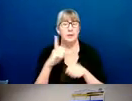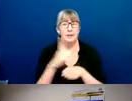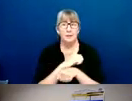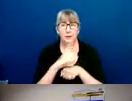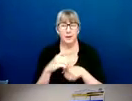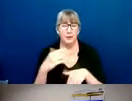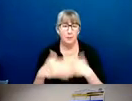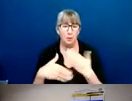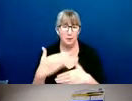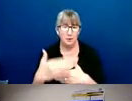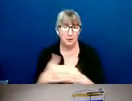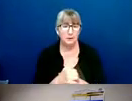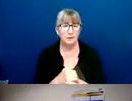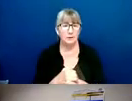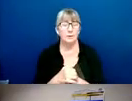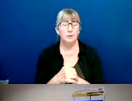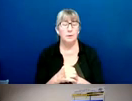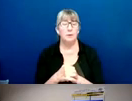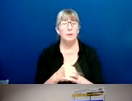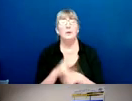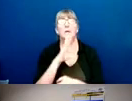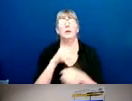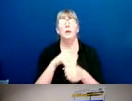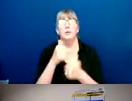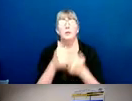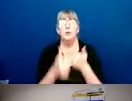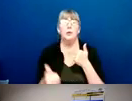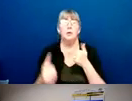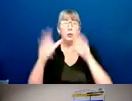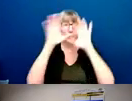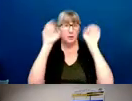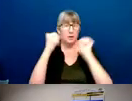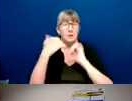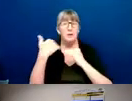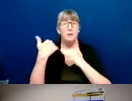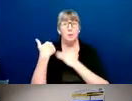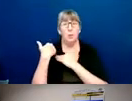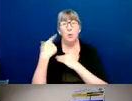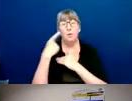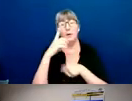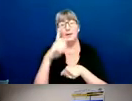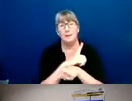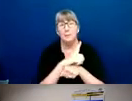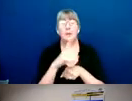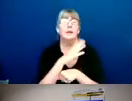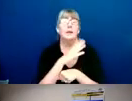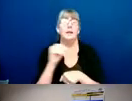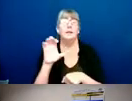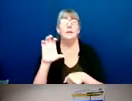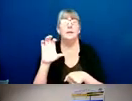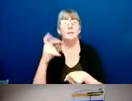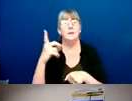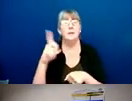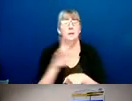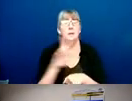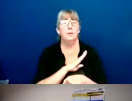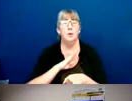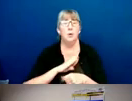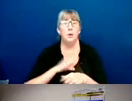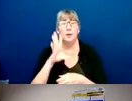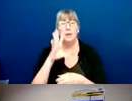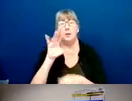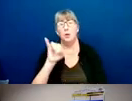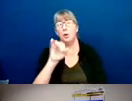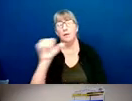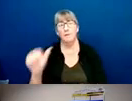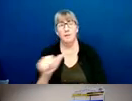This includes the superintendent's role in discipline and CPD's Bureau of Internal Affairs official duties. And